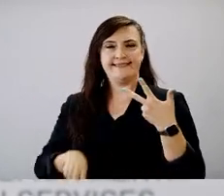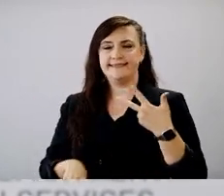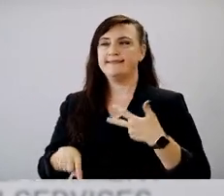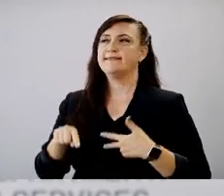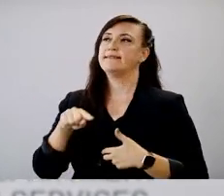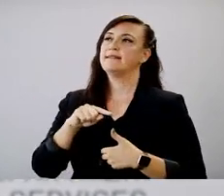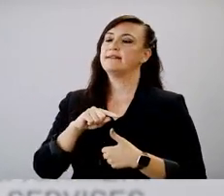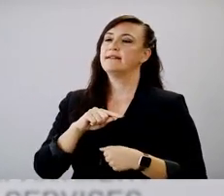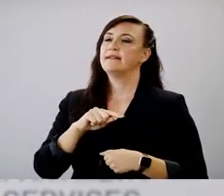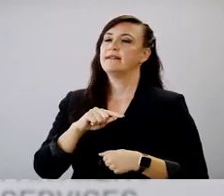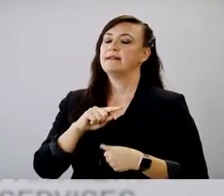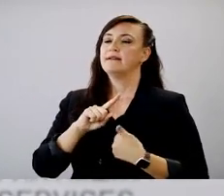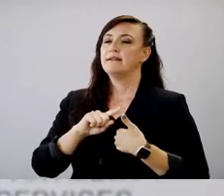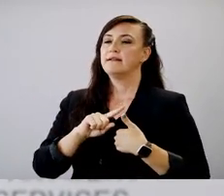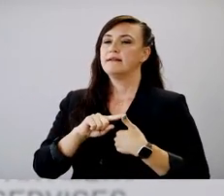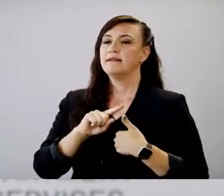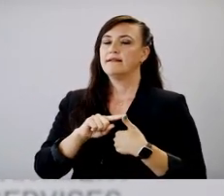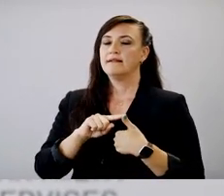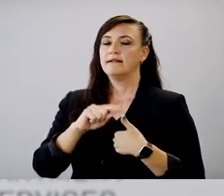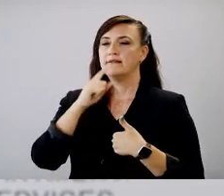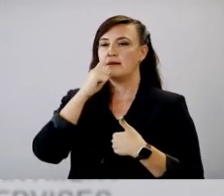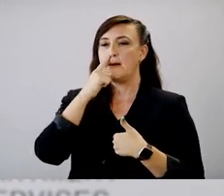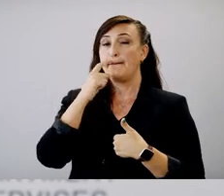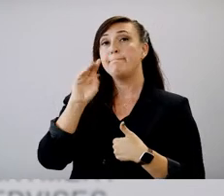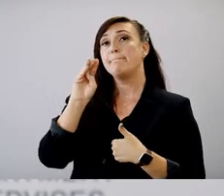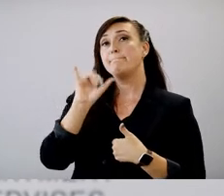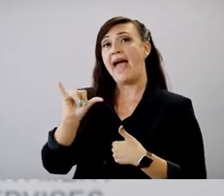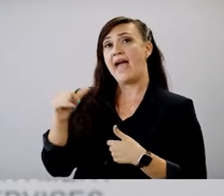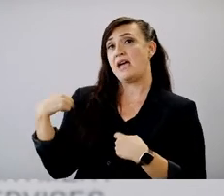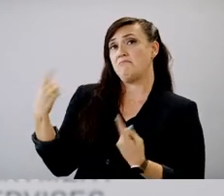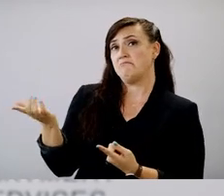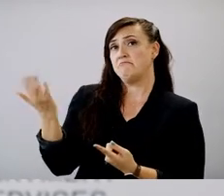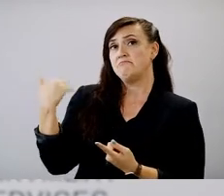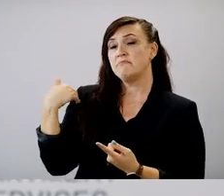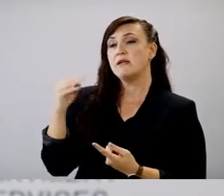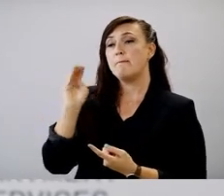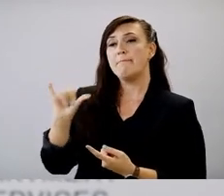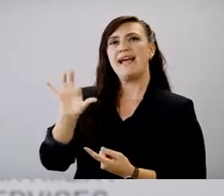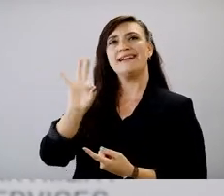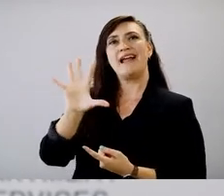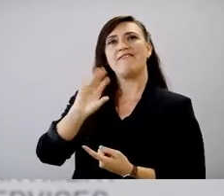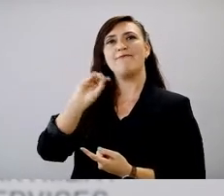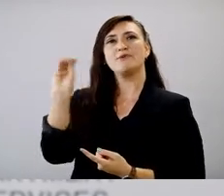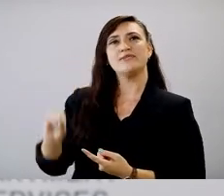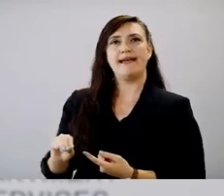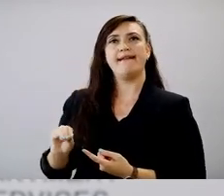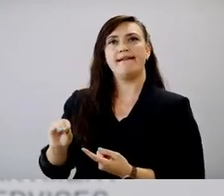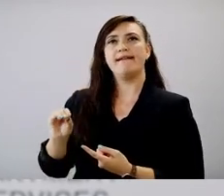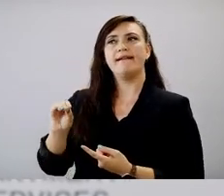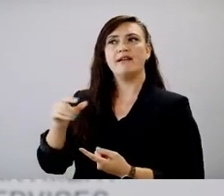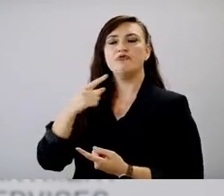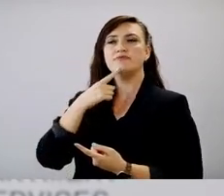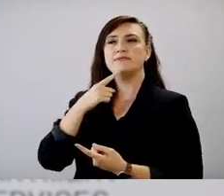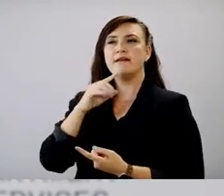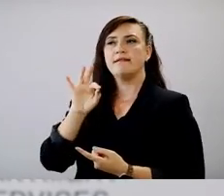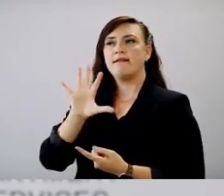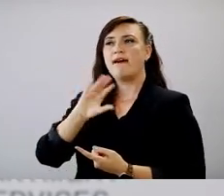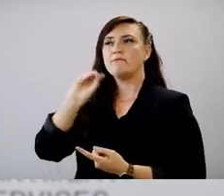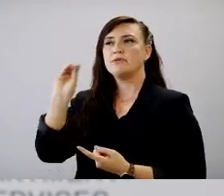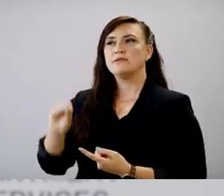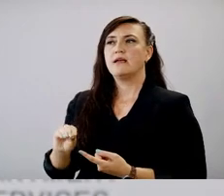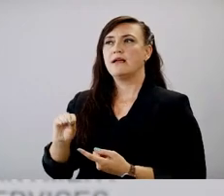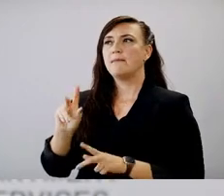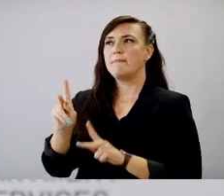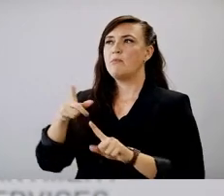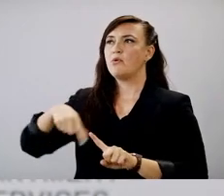yeah, you, the, the, in May about 95% of folks were, uh, who